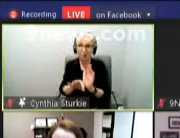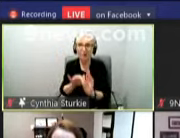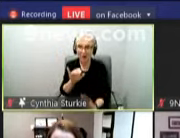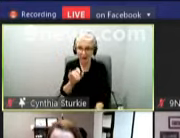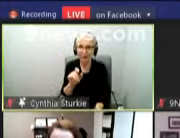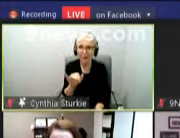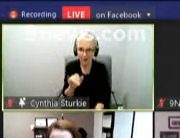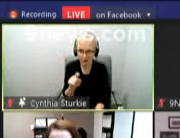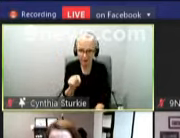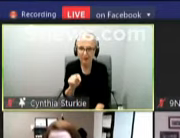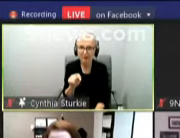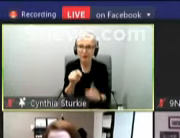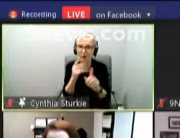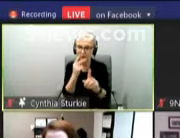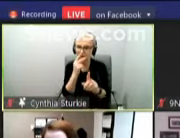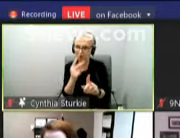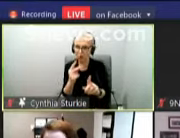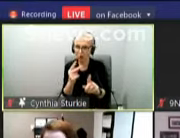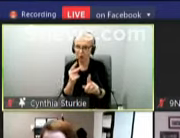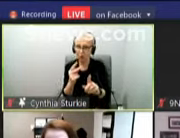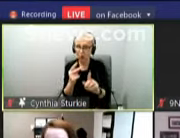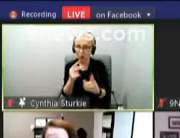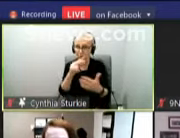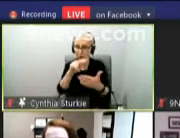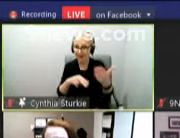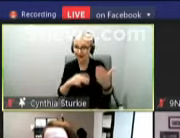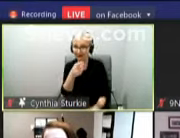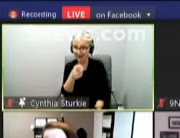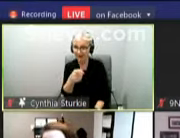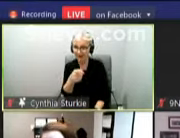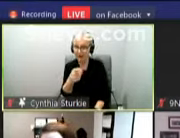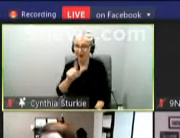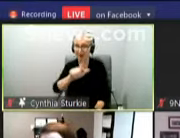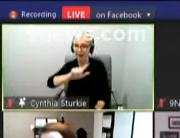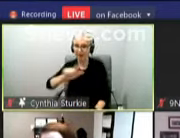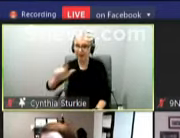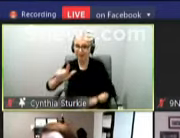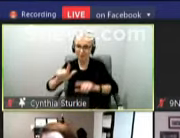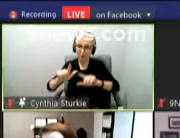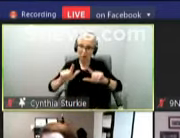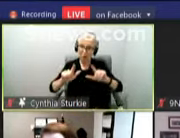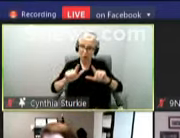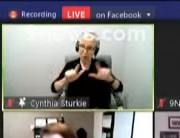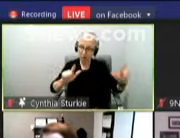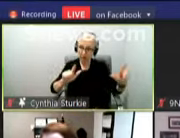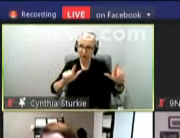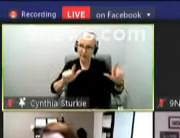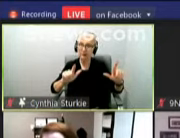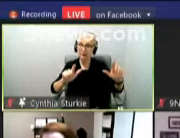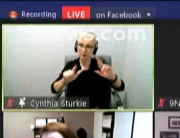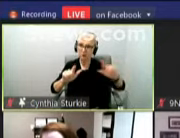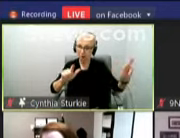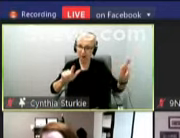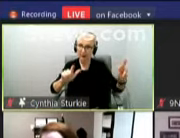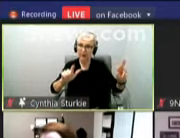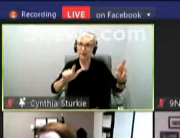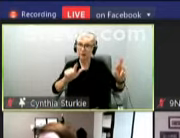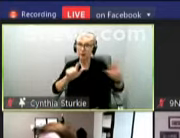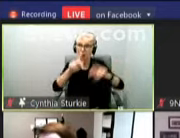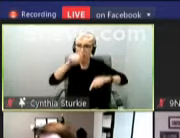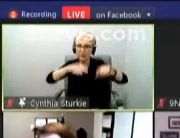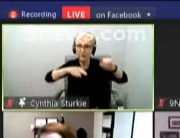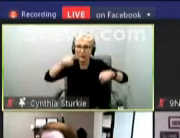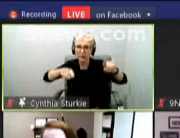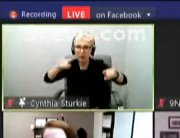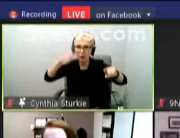phylogenetic tree, if you read from the left to the right, you can see over time the diversification of the virus. And these areas on the